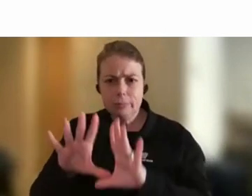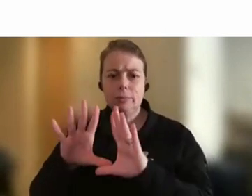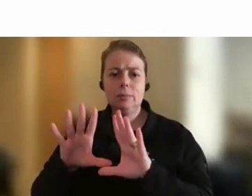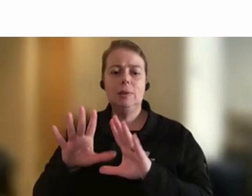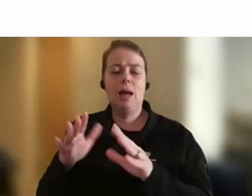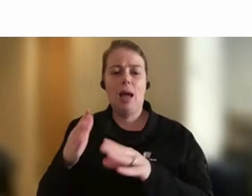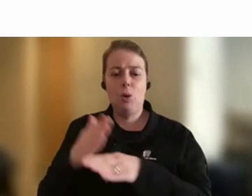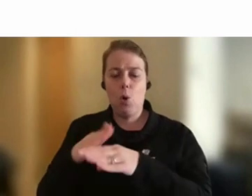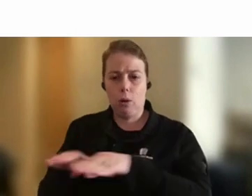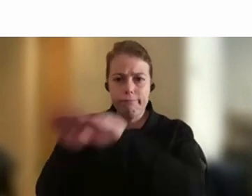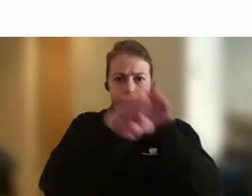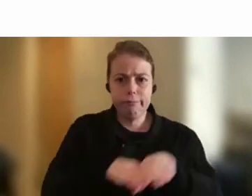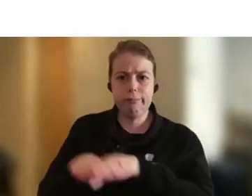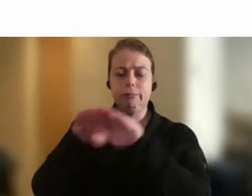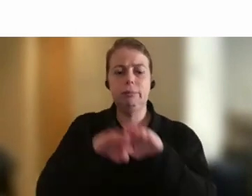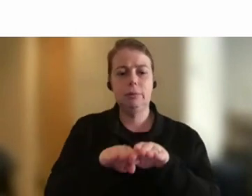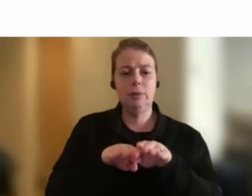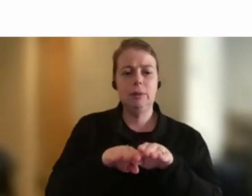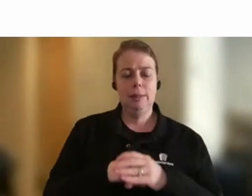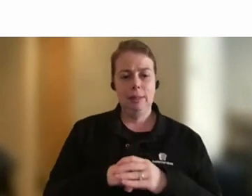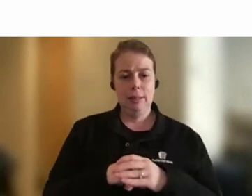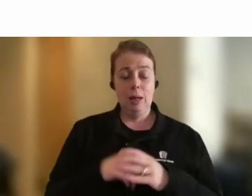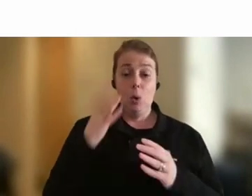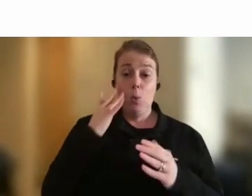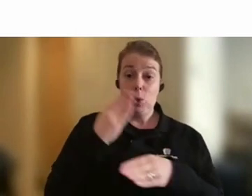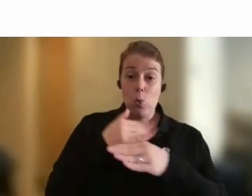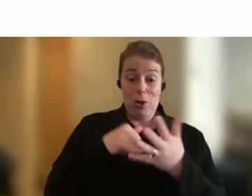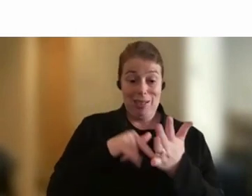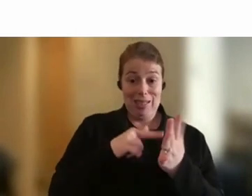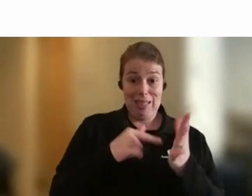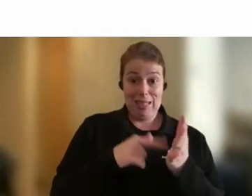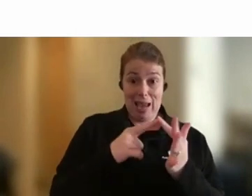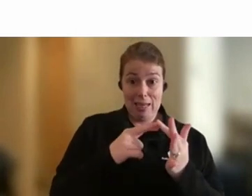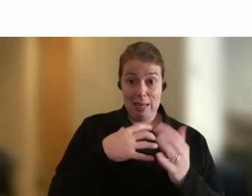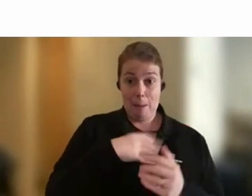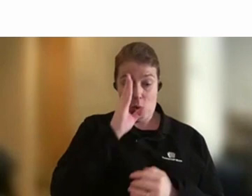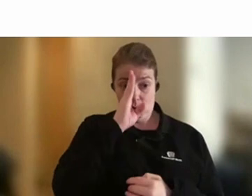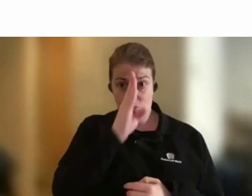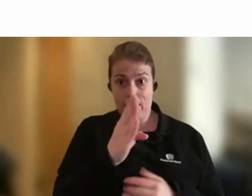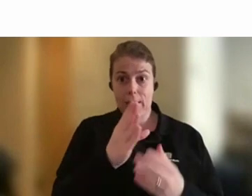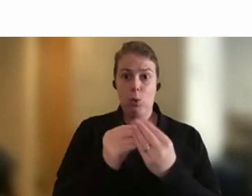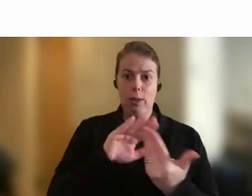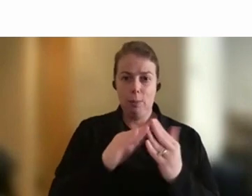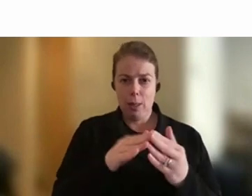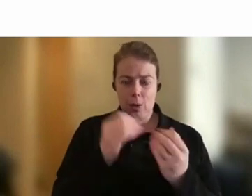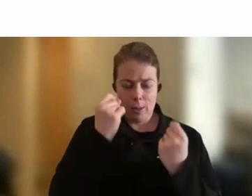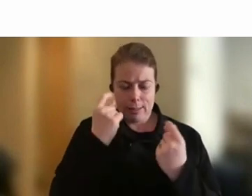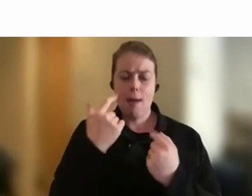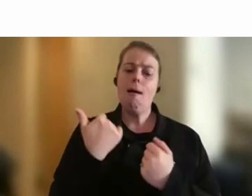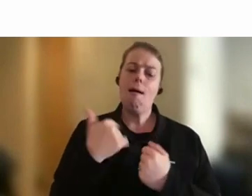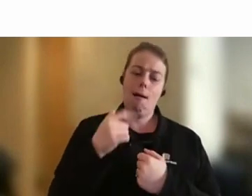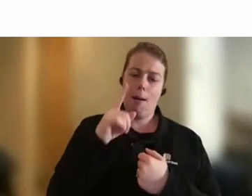because when you are working more directly, I think with community, you understand that people need to be at the centre.